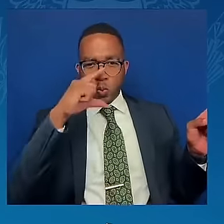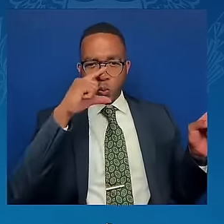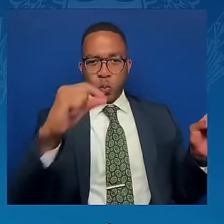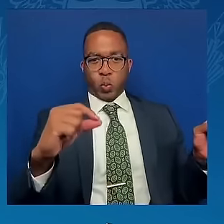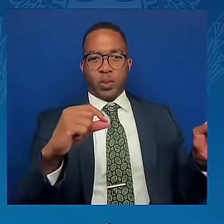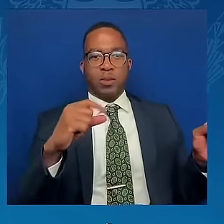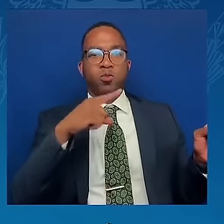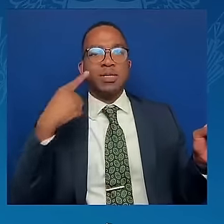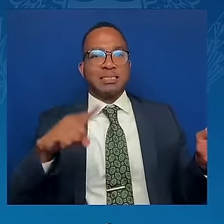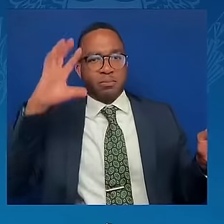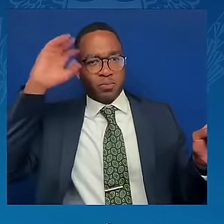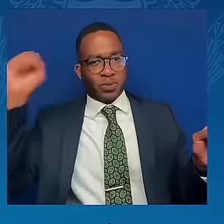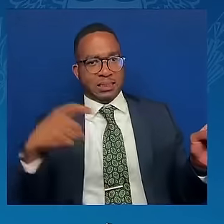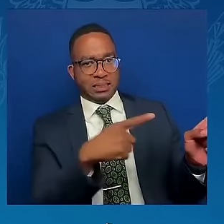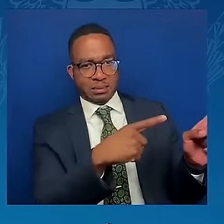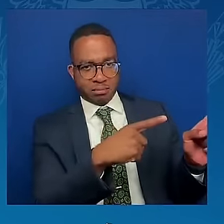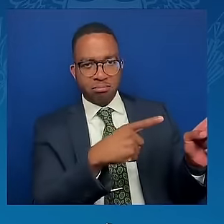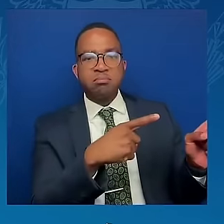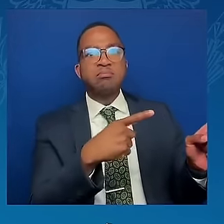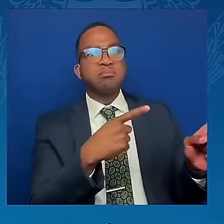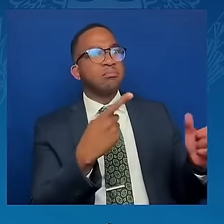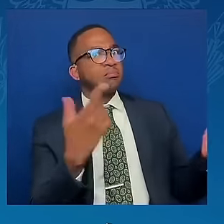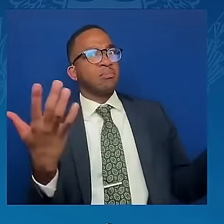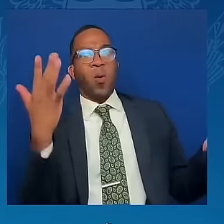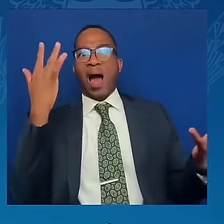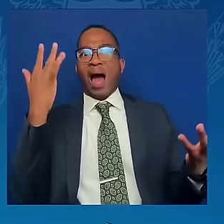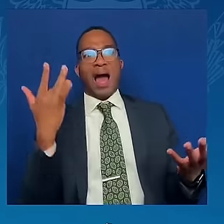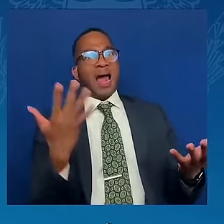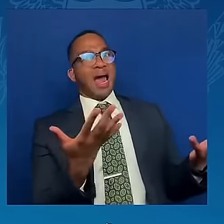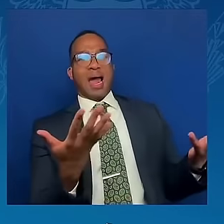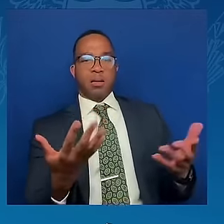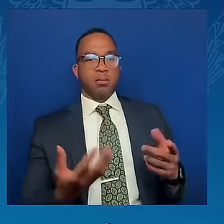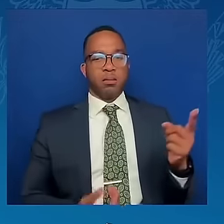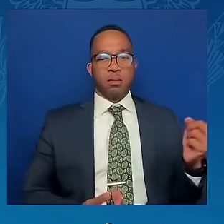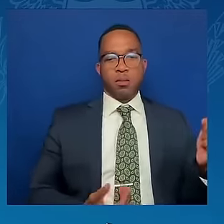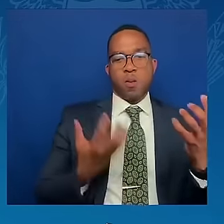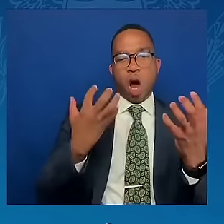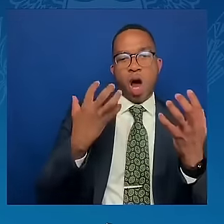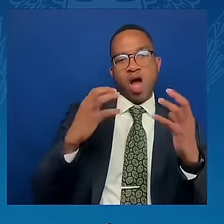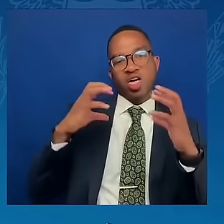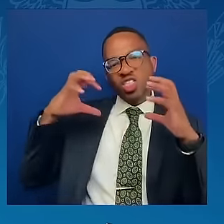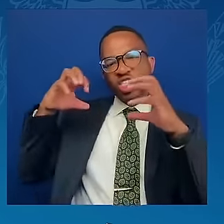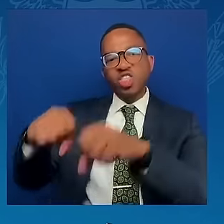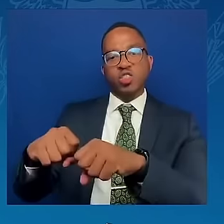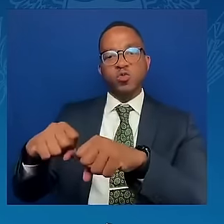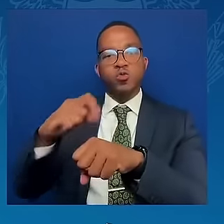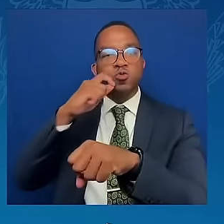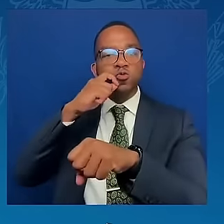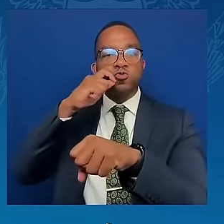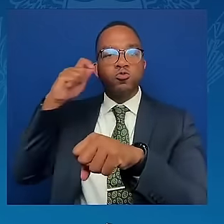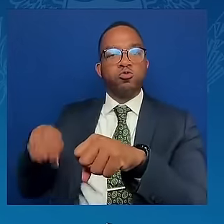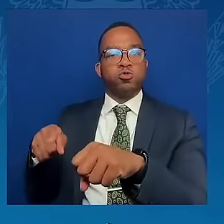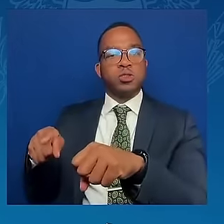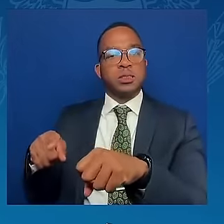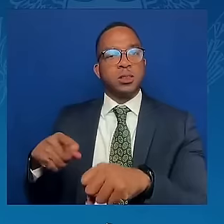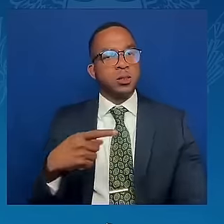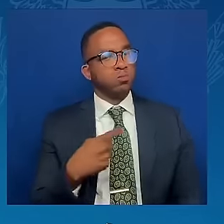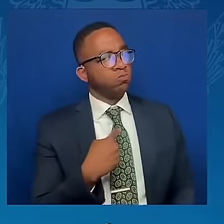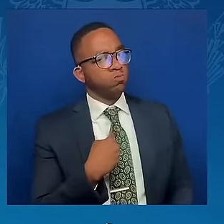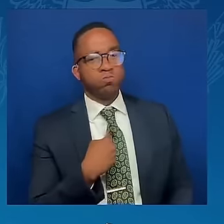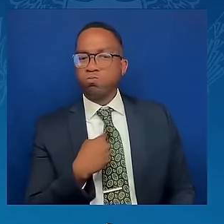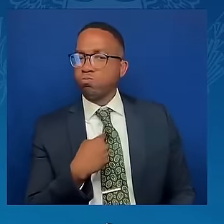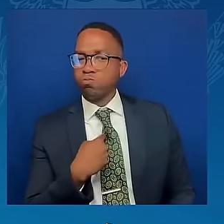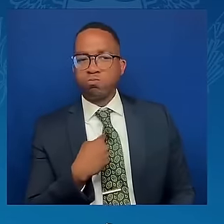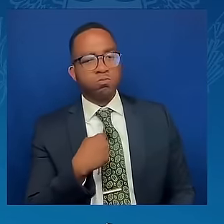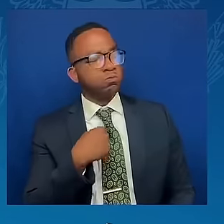Because he wants to take over a neighbouring country. I do not wish this to anyone. I sincerely wish